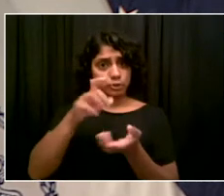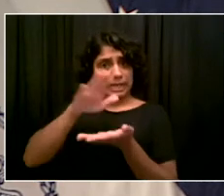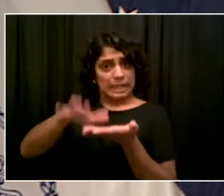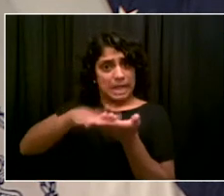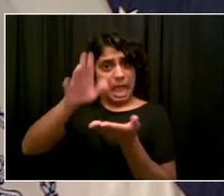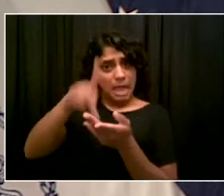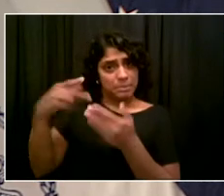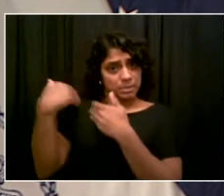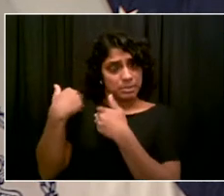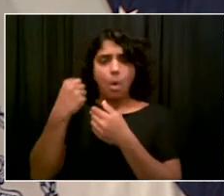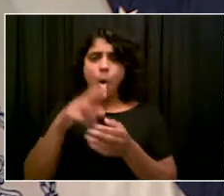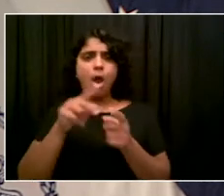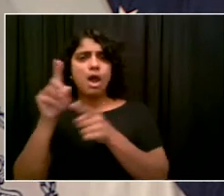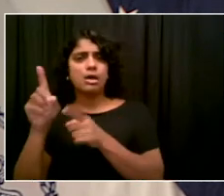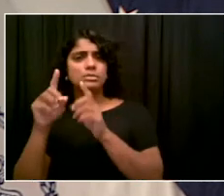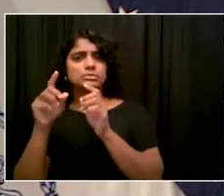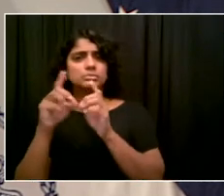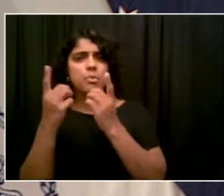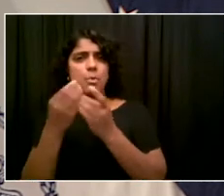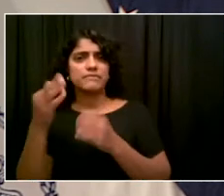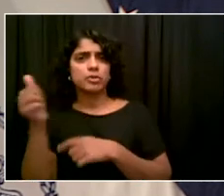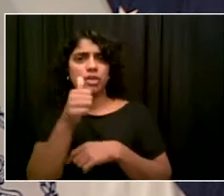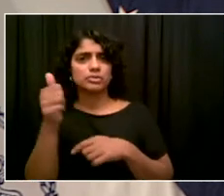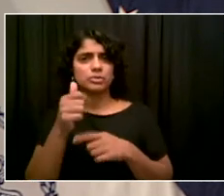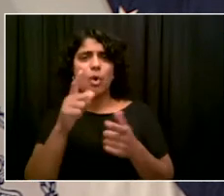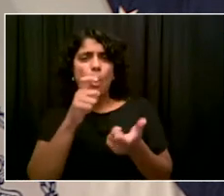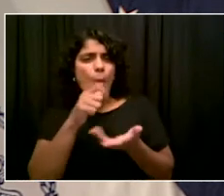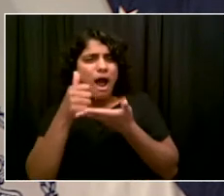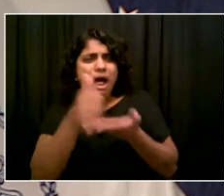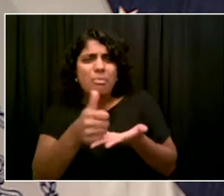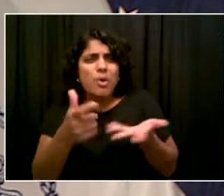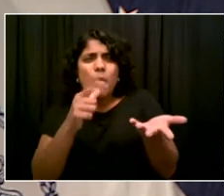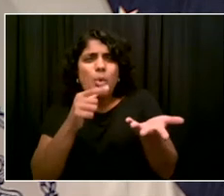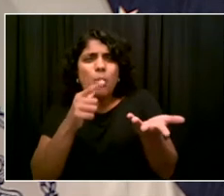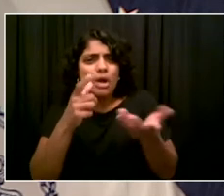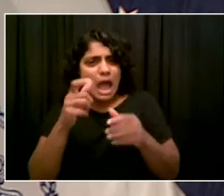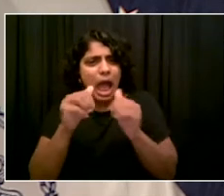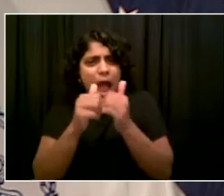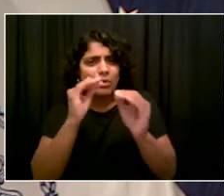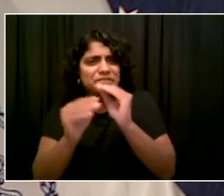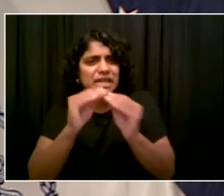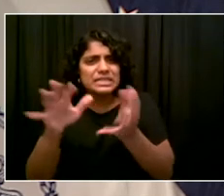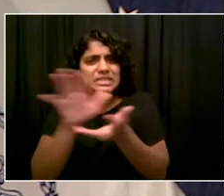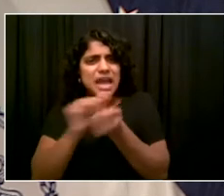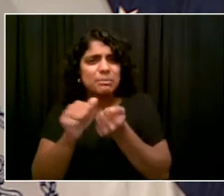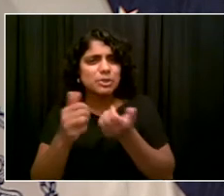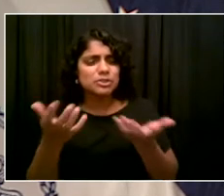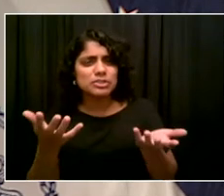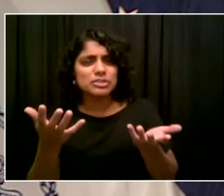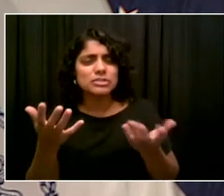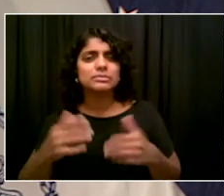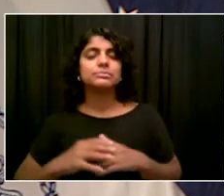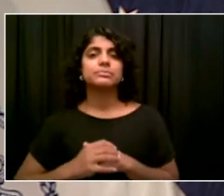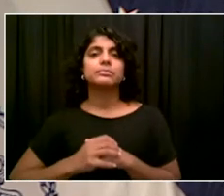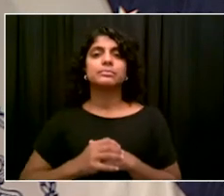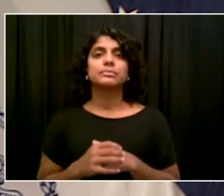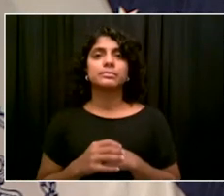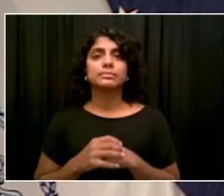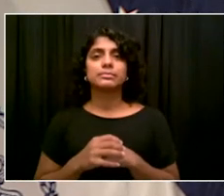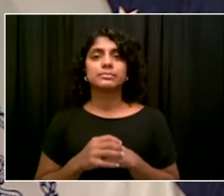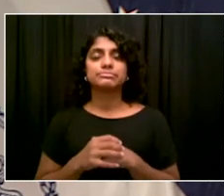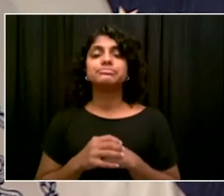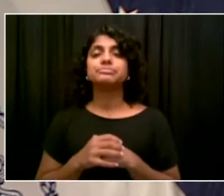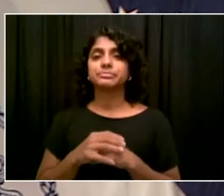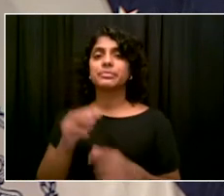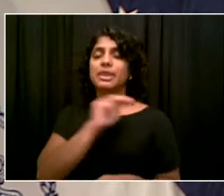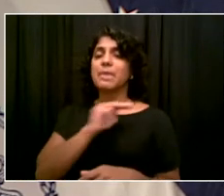raising this, Andrew. And unfortunately, this is not the first time I have seen a situation where agencies may be pointing the finger at each other. I don't want to